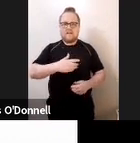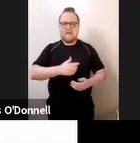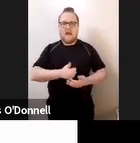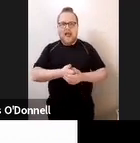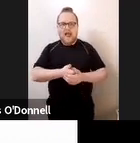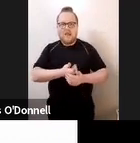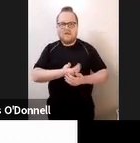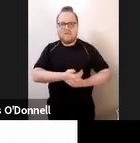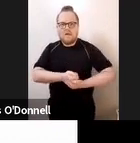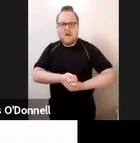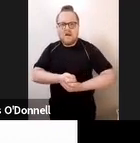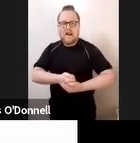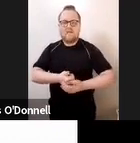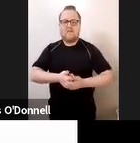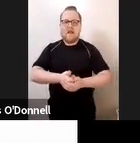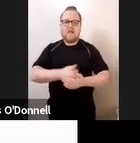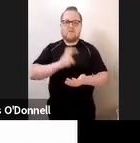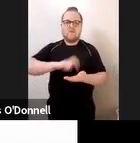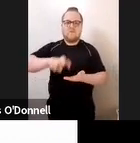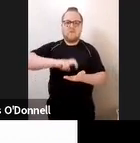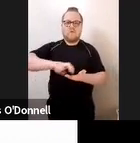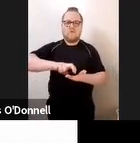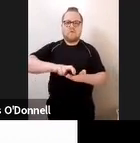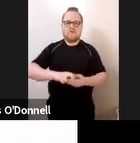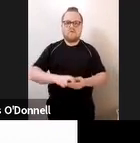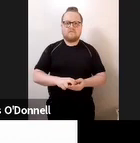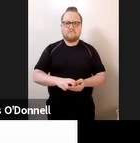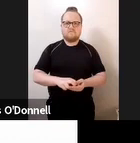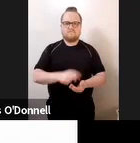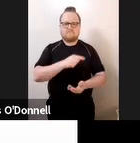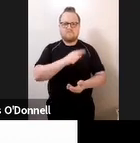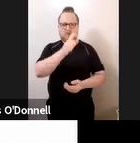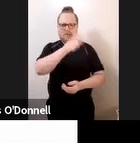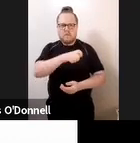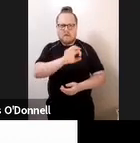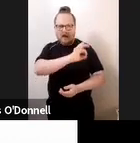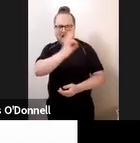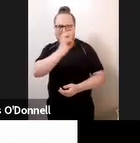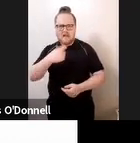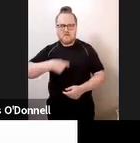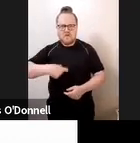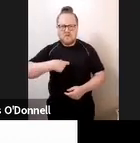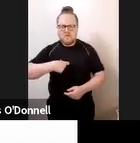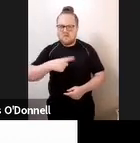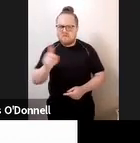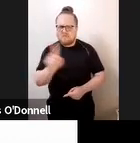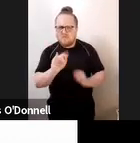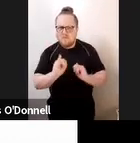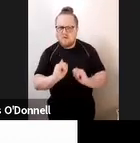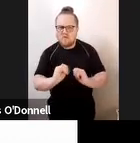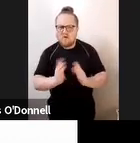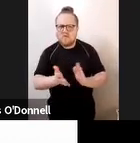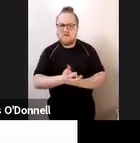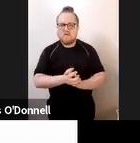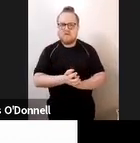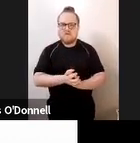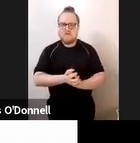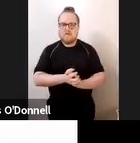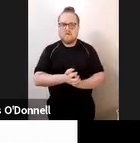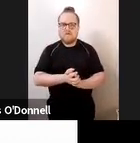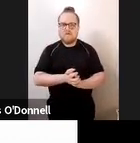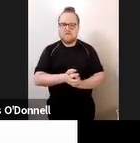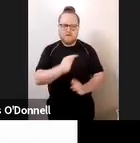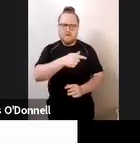And she says to the social worker, what's wrong with you? The social worker replies, nothing wrong with you. There is. I can tell.